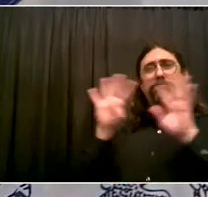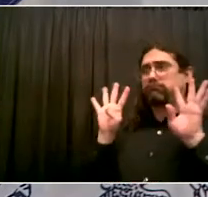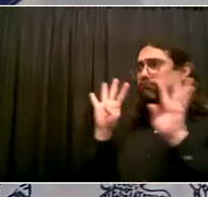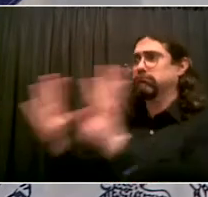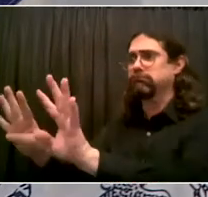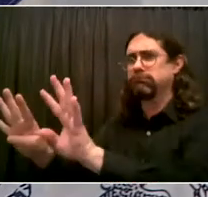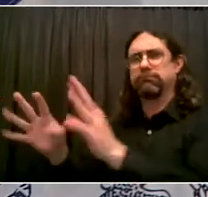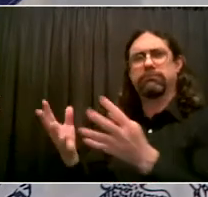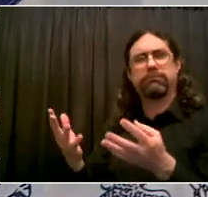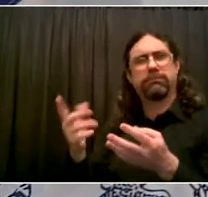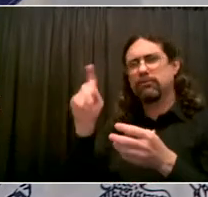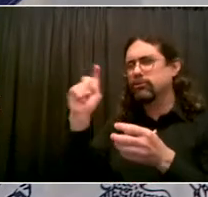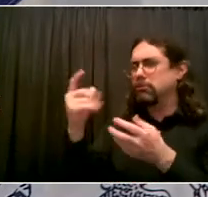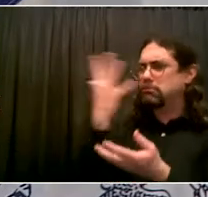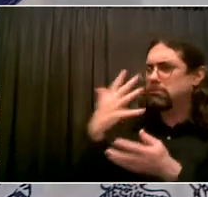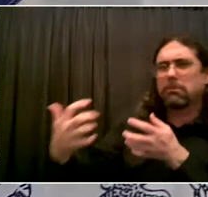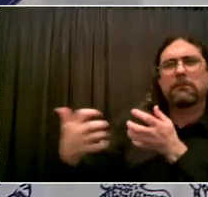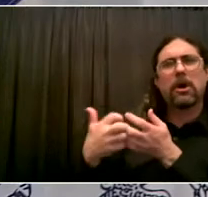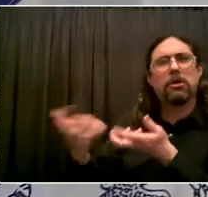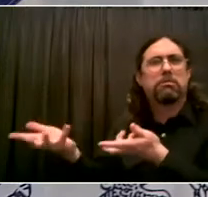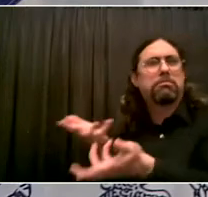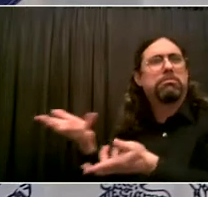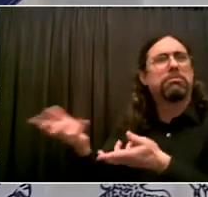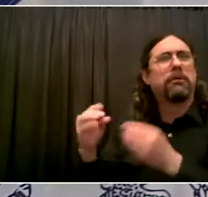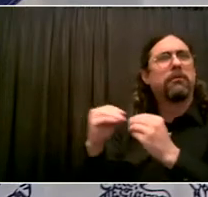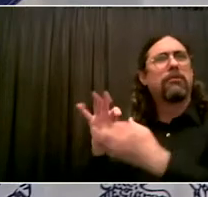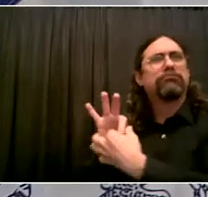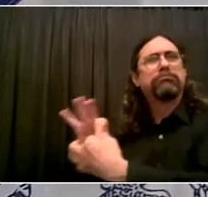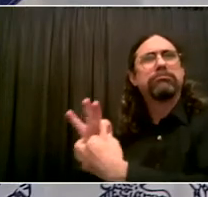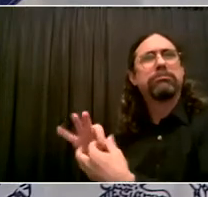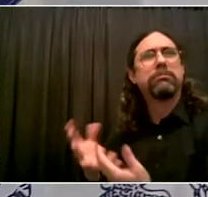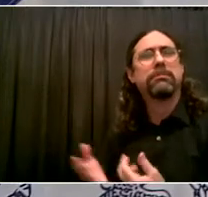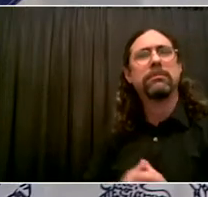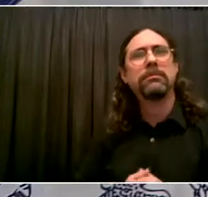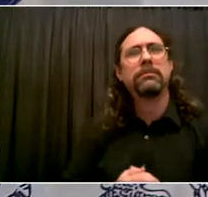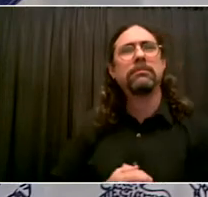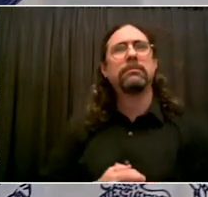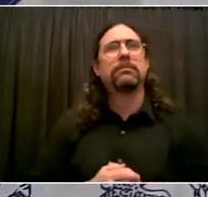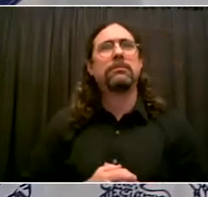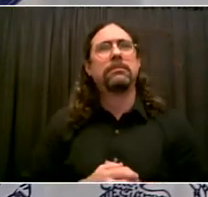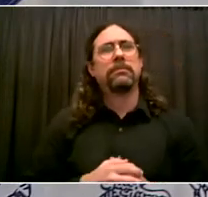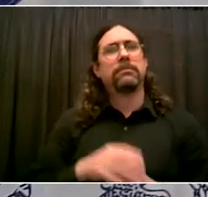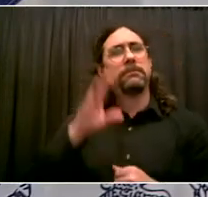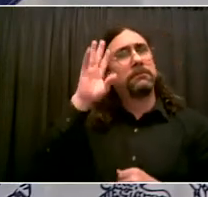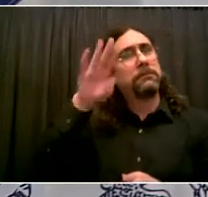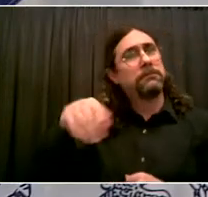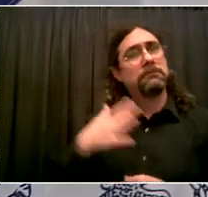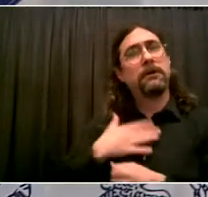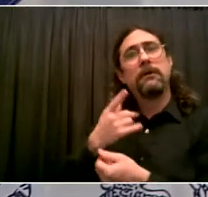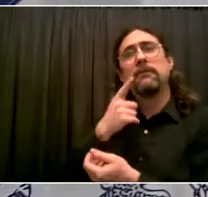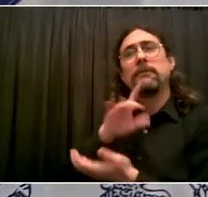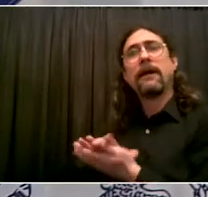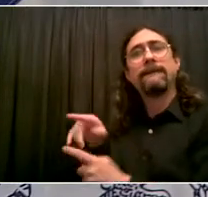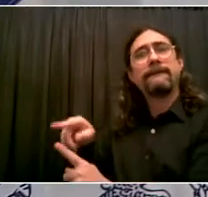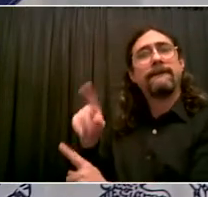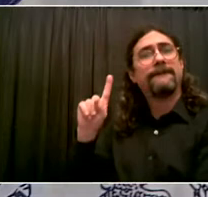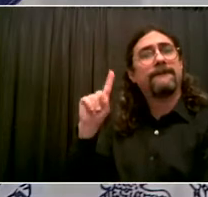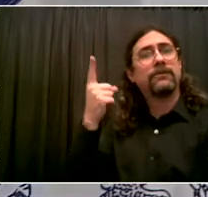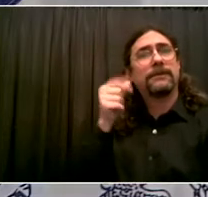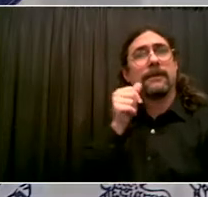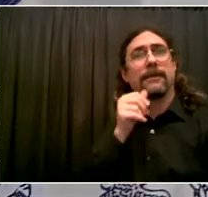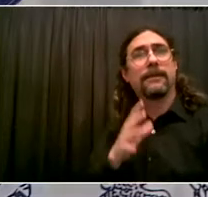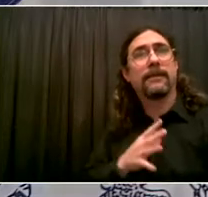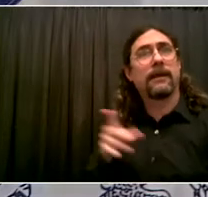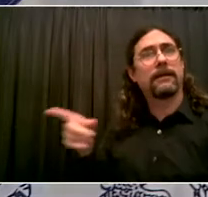to expand mental health services, to find new ways to make them accessible and to make them available and appropriate for all the